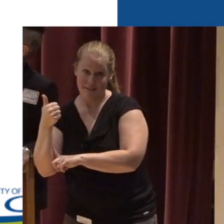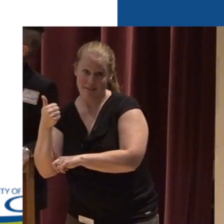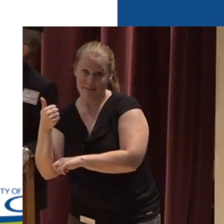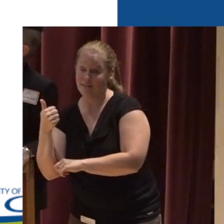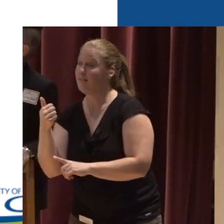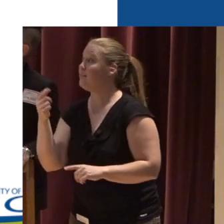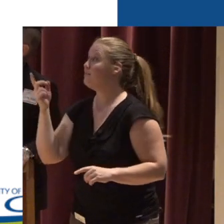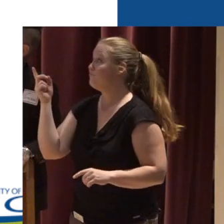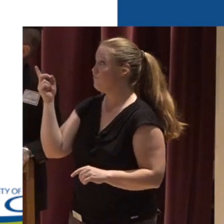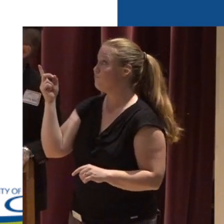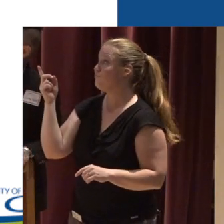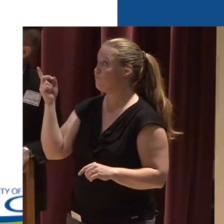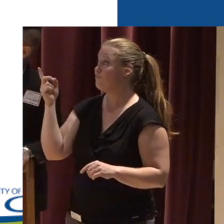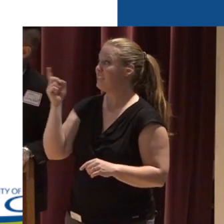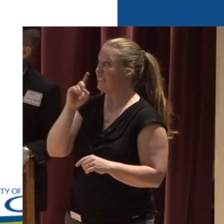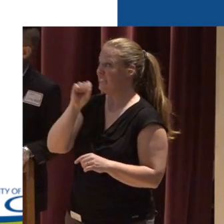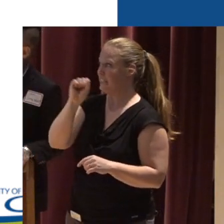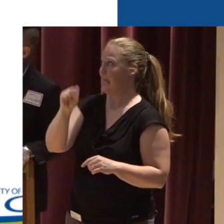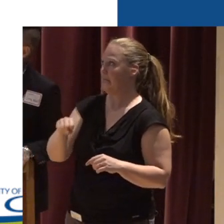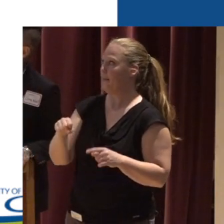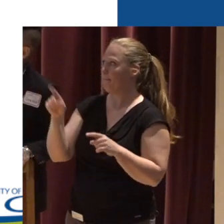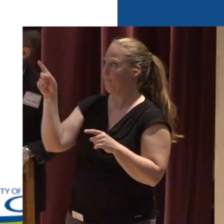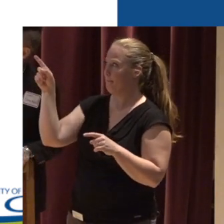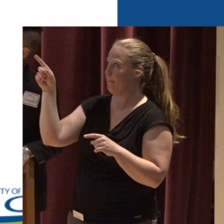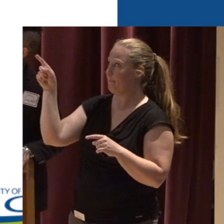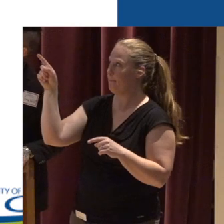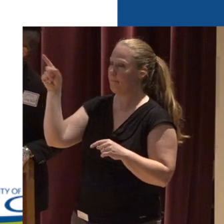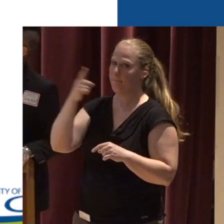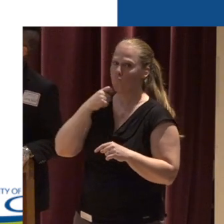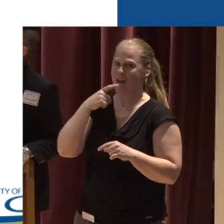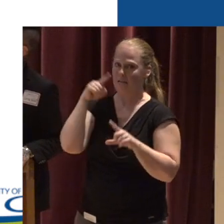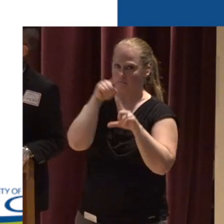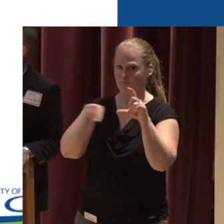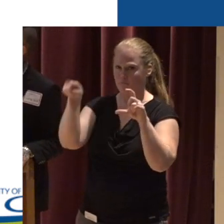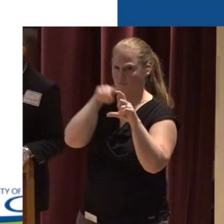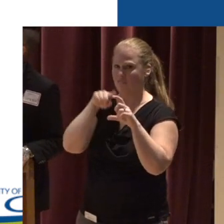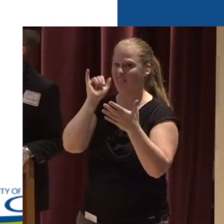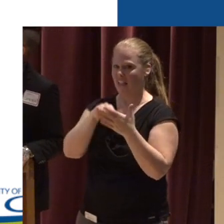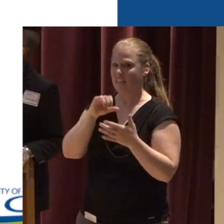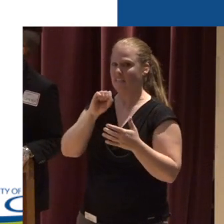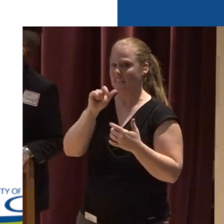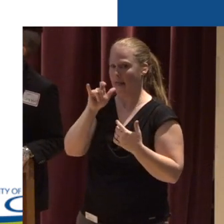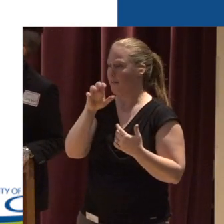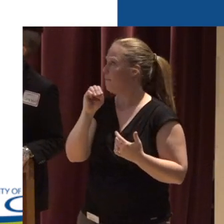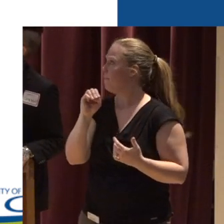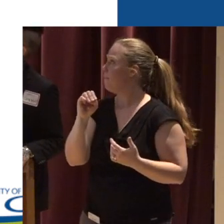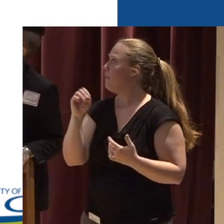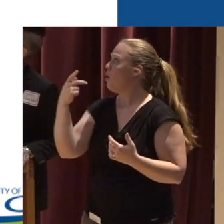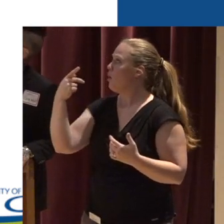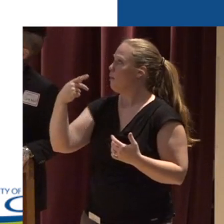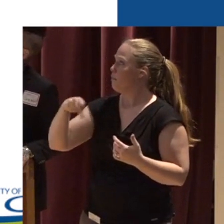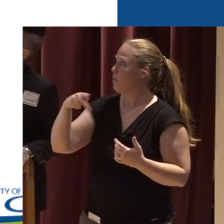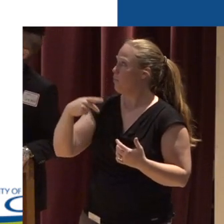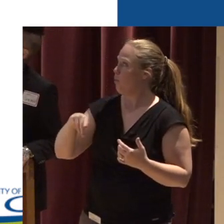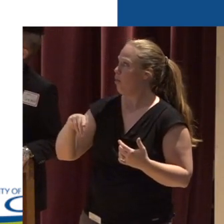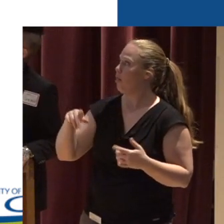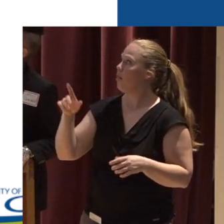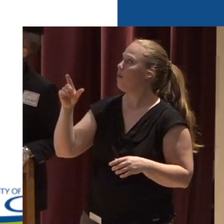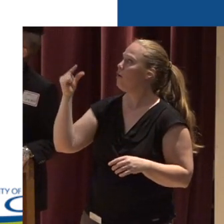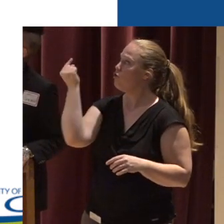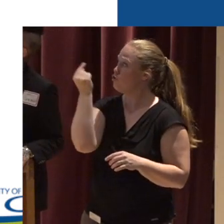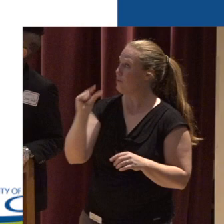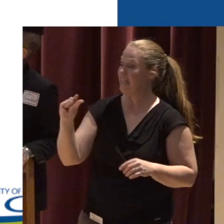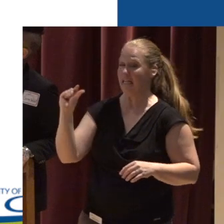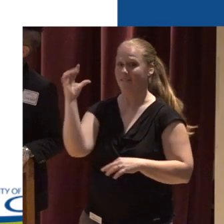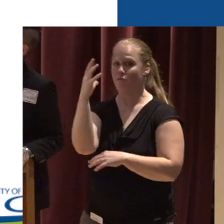And we've got Salem here with this Indicated by the red circle That's urban environment And the purple And the green is